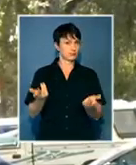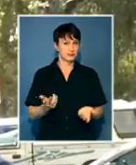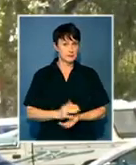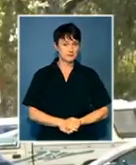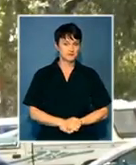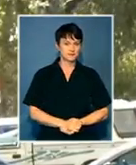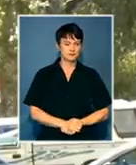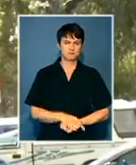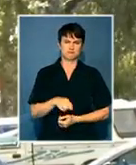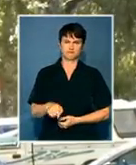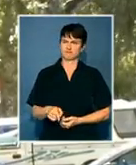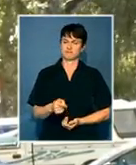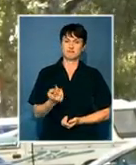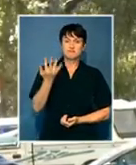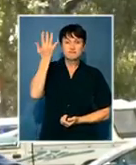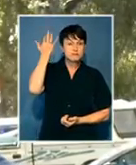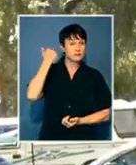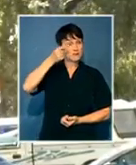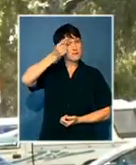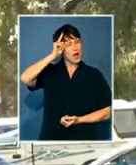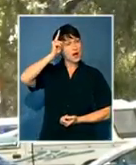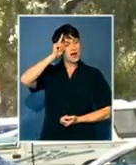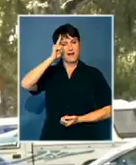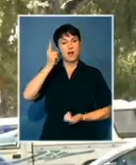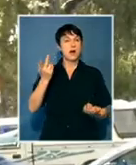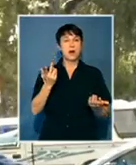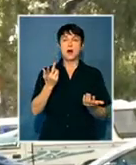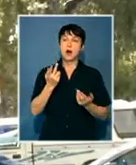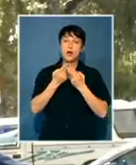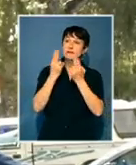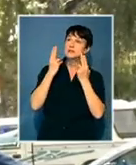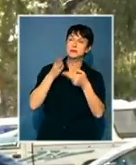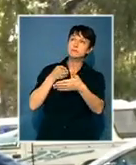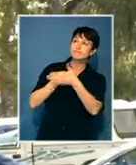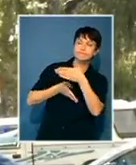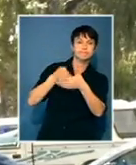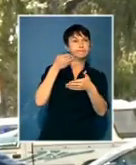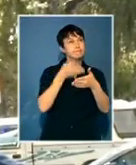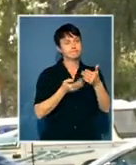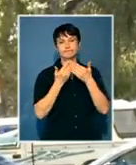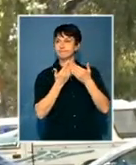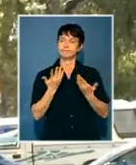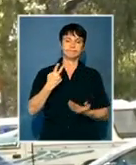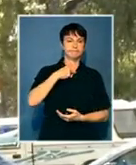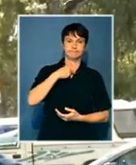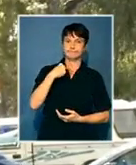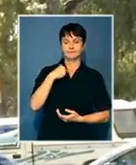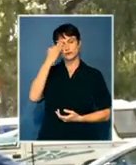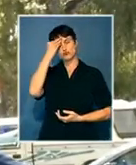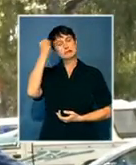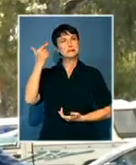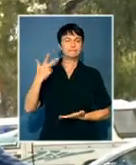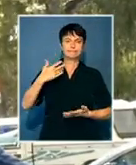many black people back then couldn't go to universities and study to fulfill their dreams.